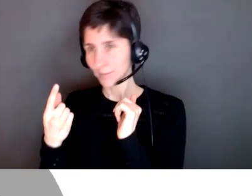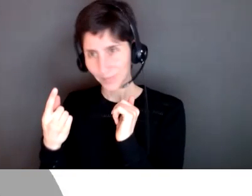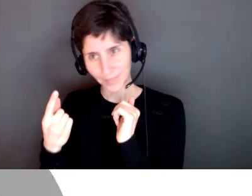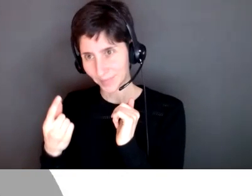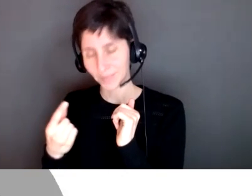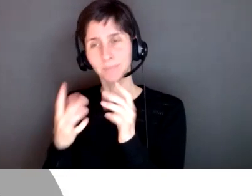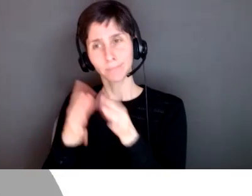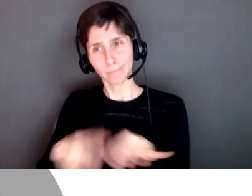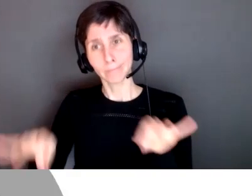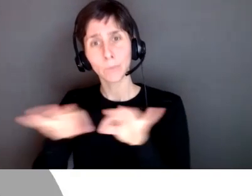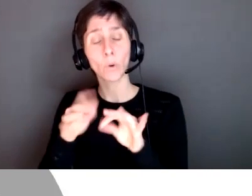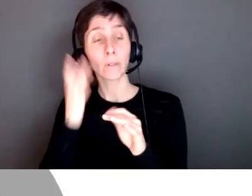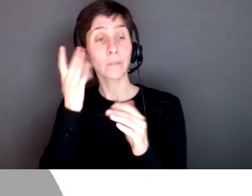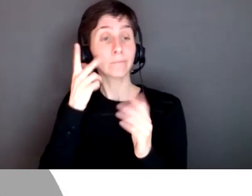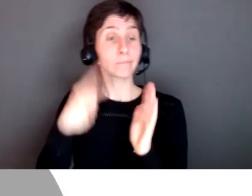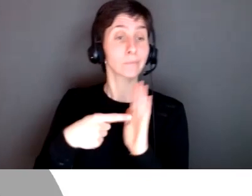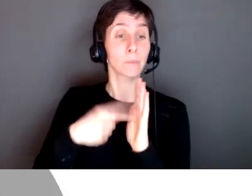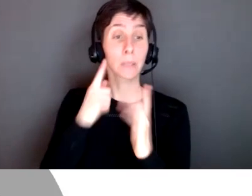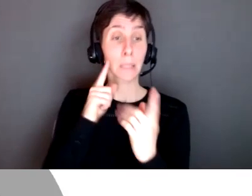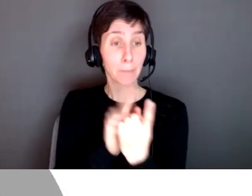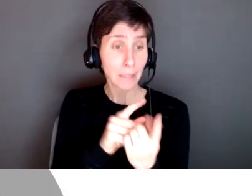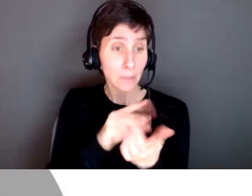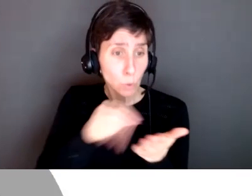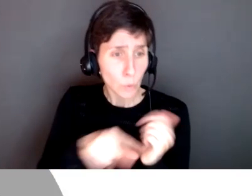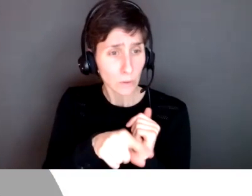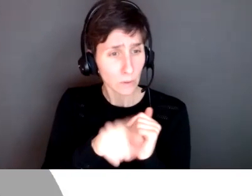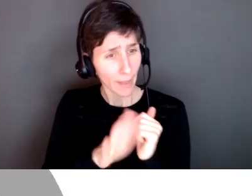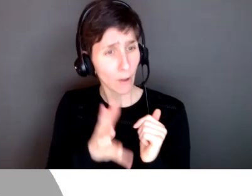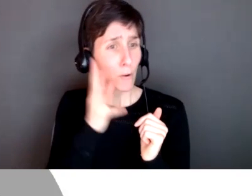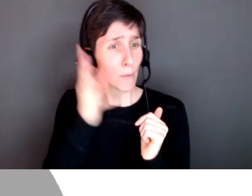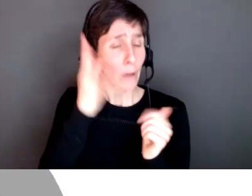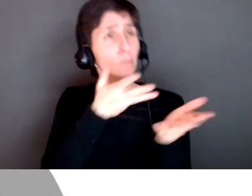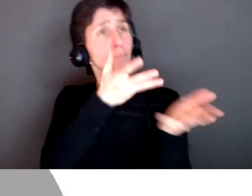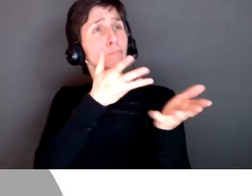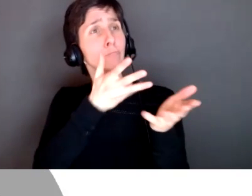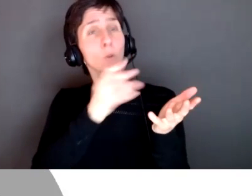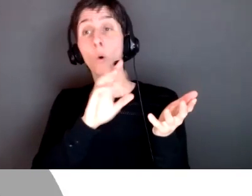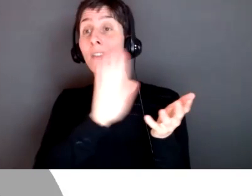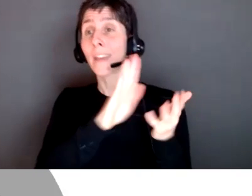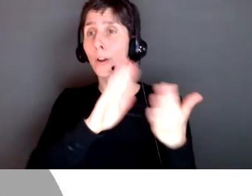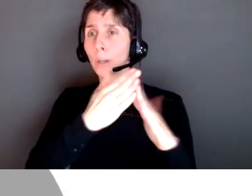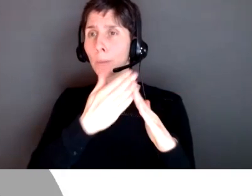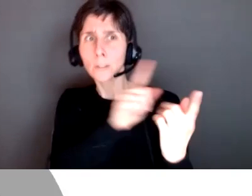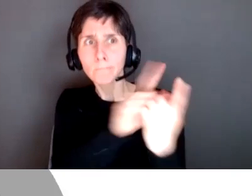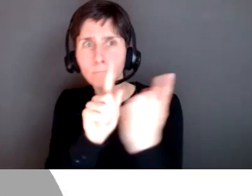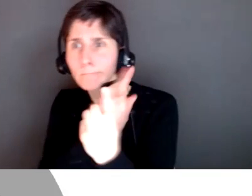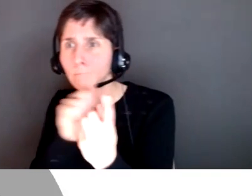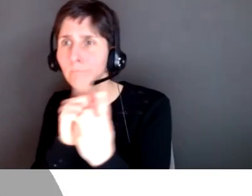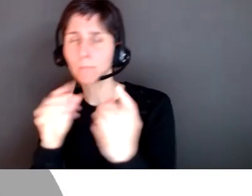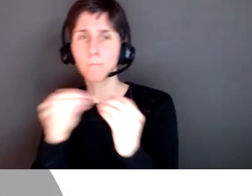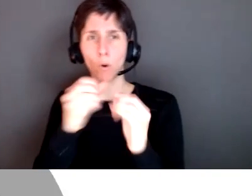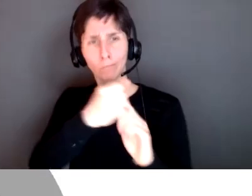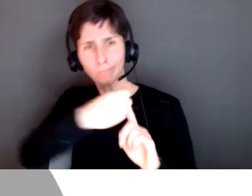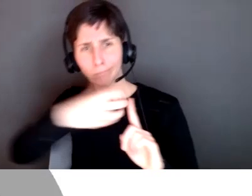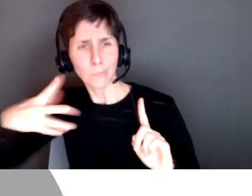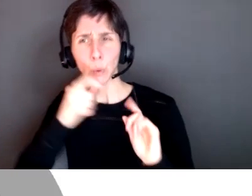idea that you speak to the parents or you speak to some of the members of their communities so that you can get a better sense of who they are and you can also get